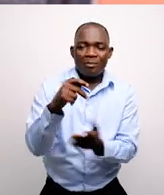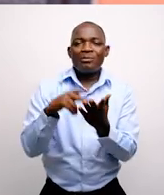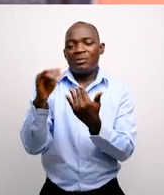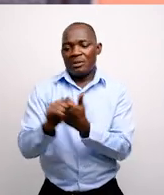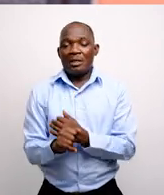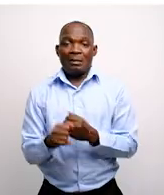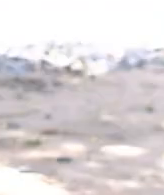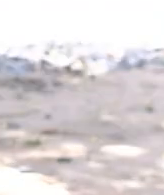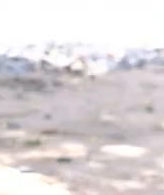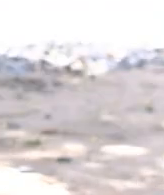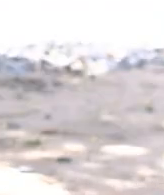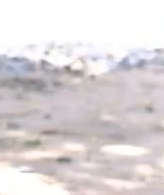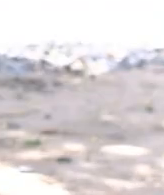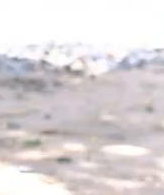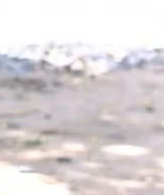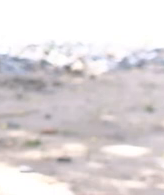tree campaign.